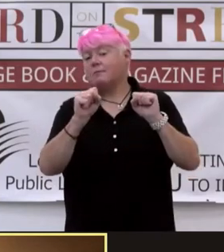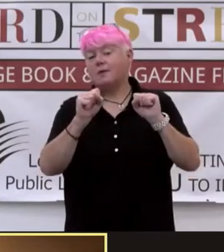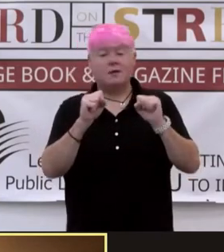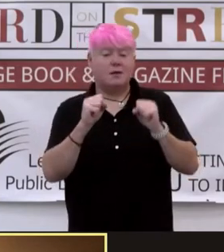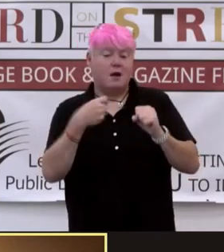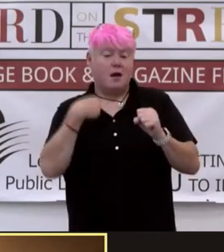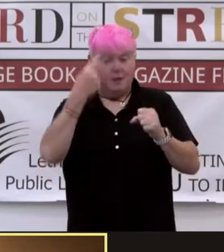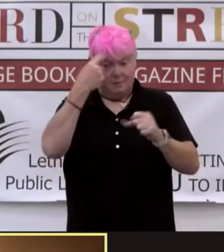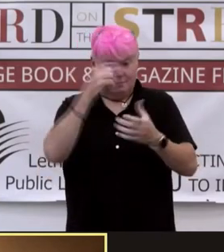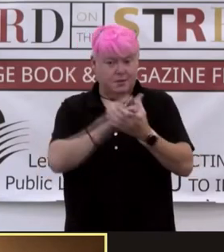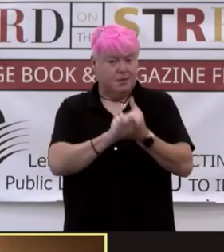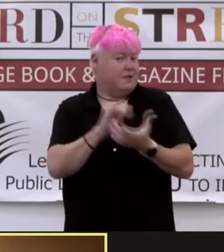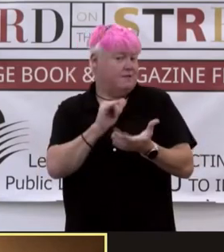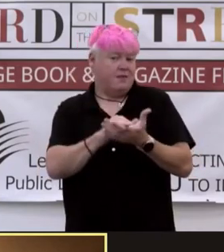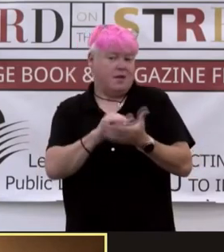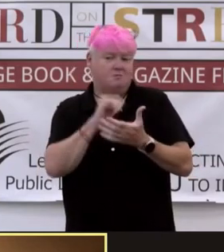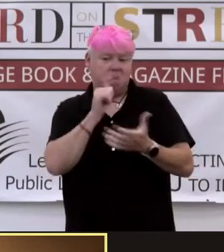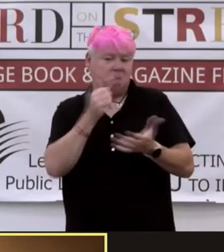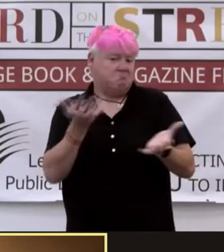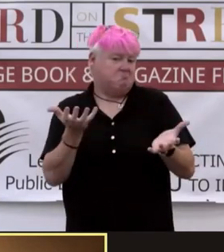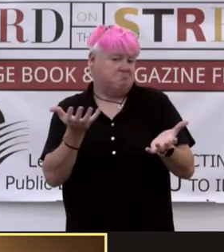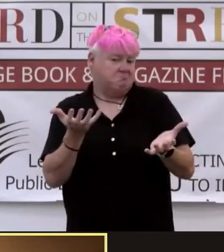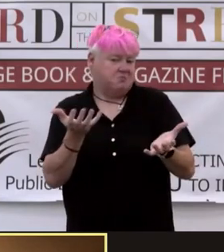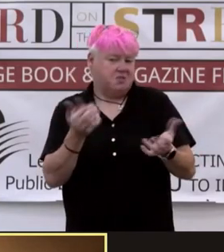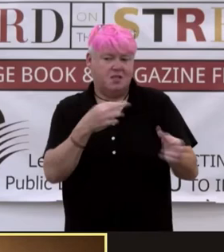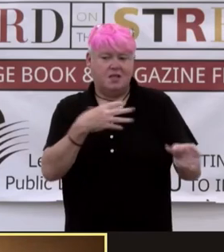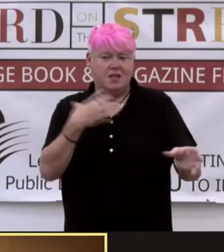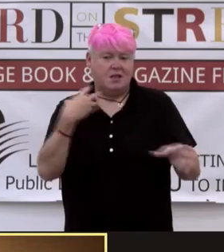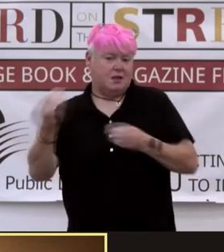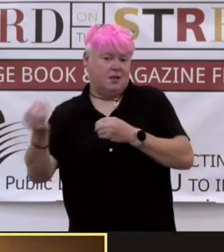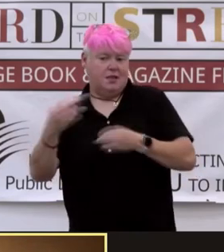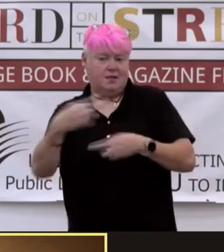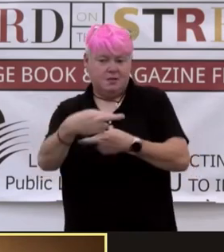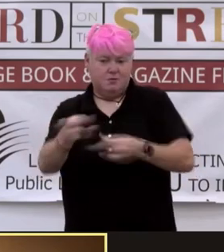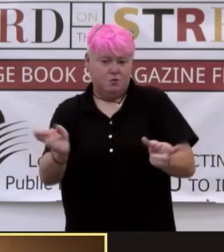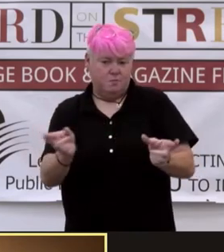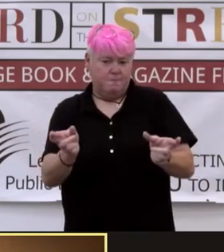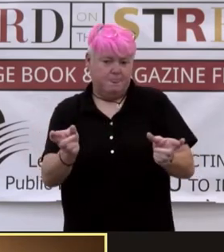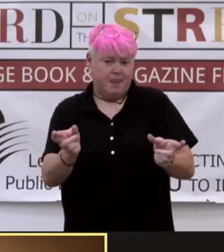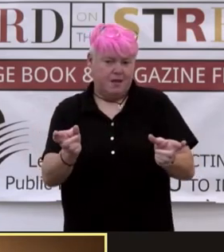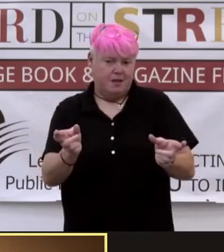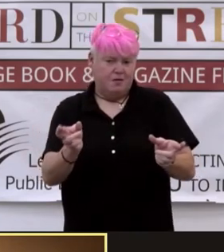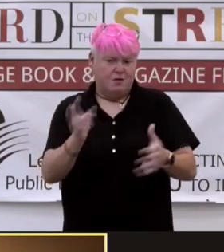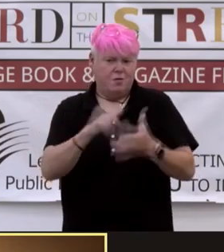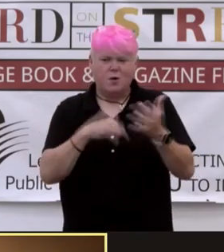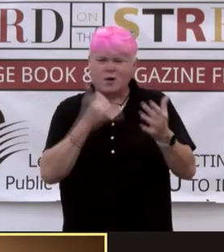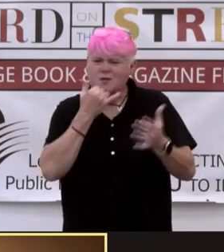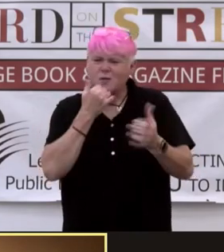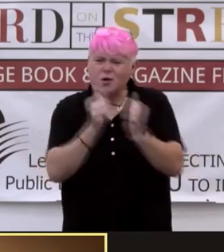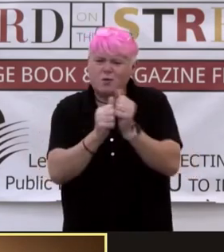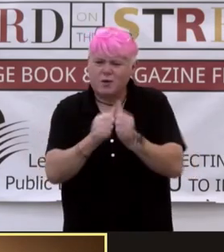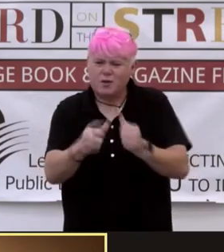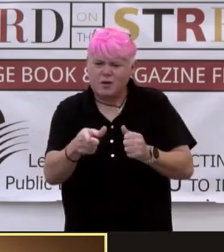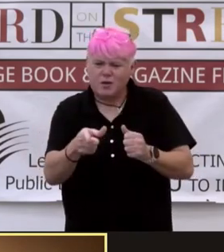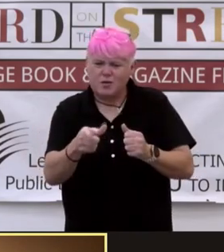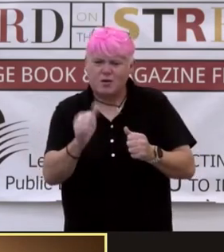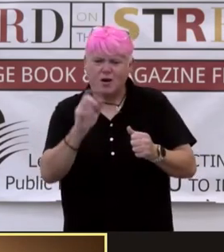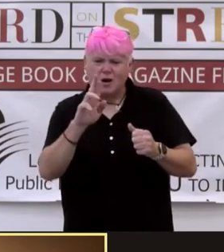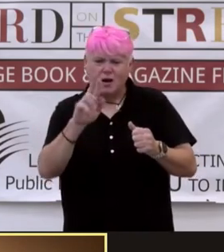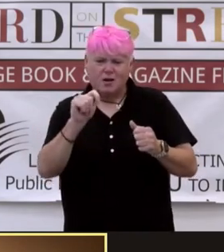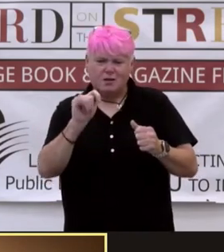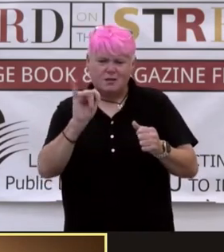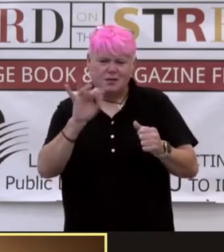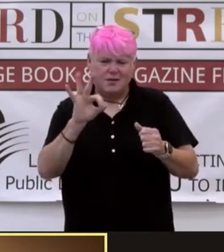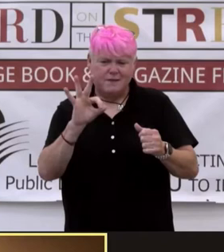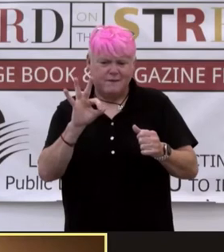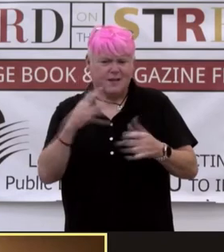leaving then, Fatima Ghazala says and leaves the room without even looking at the prince. What is wrong with you, Arav? Can't you stop spewing hate